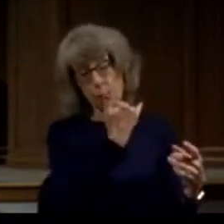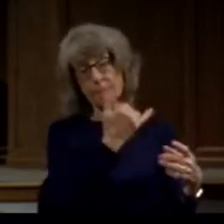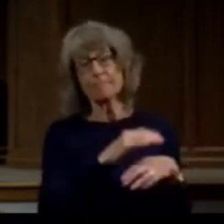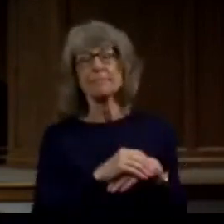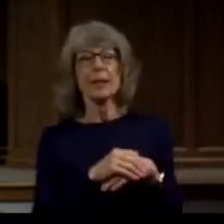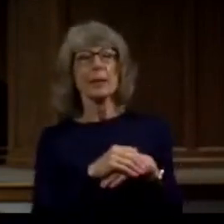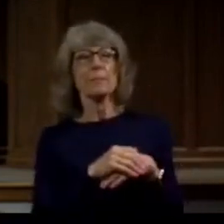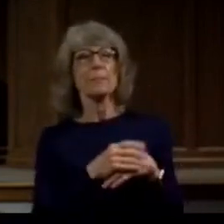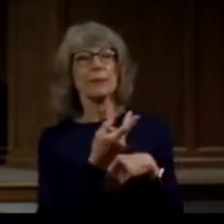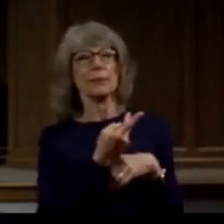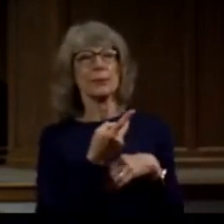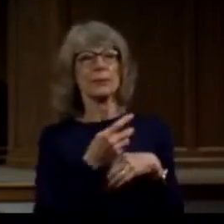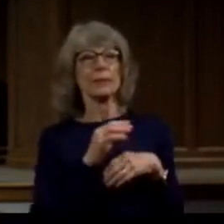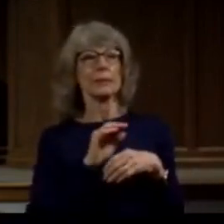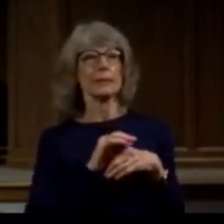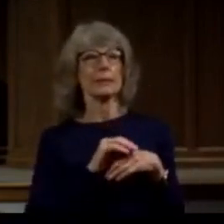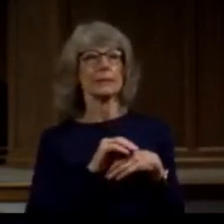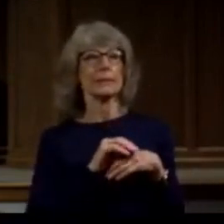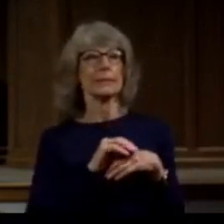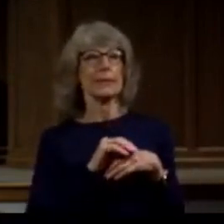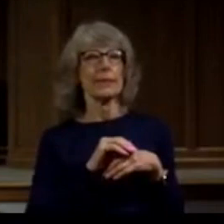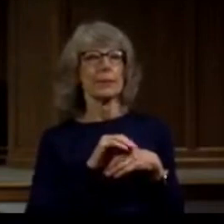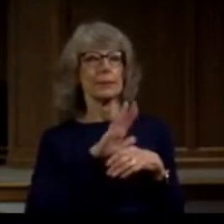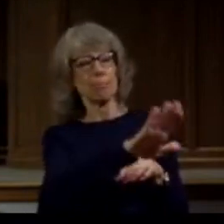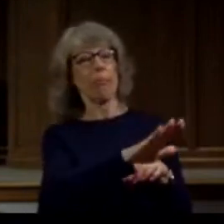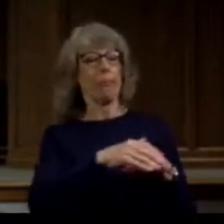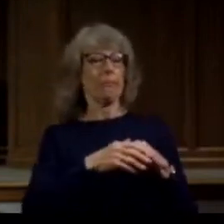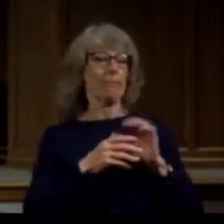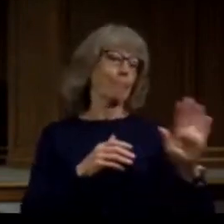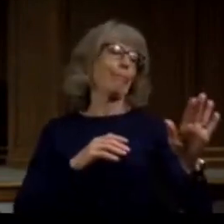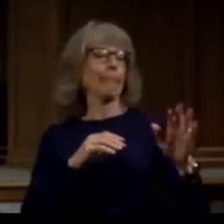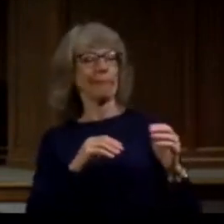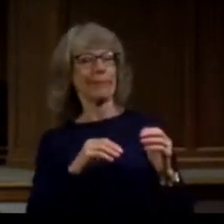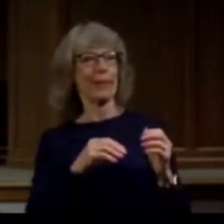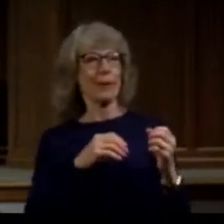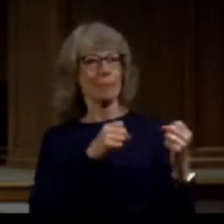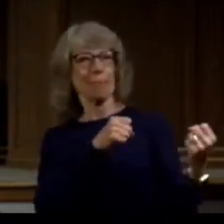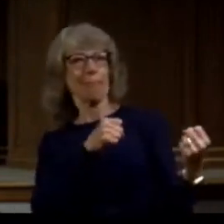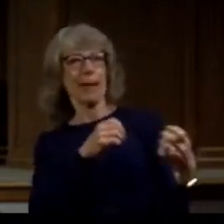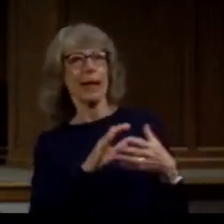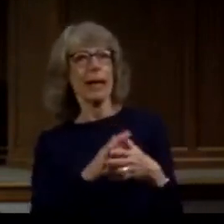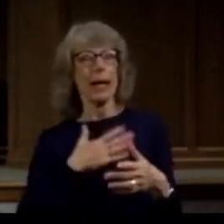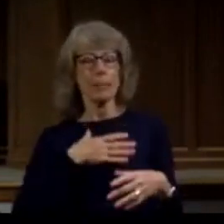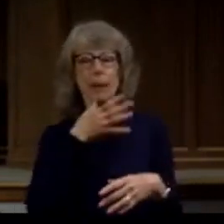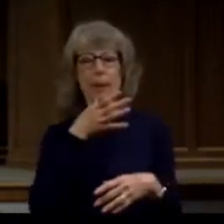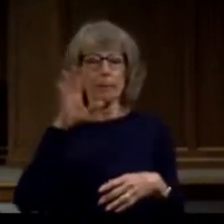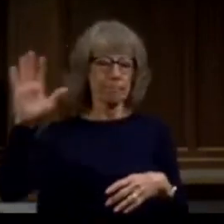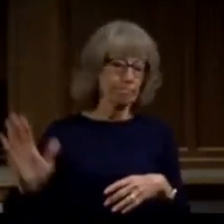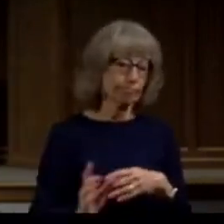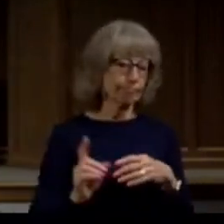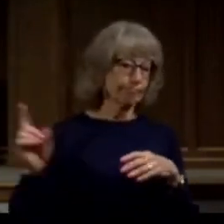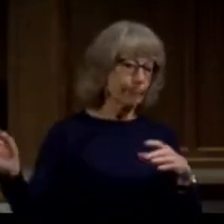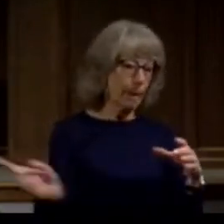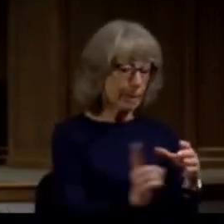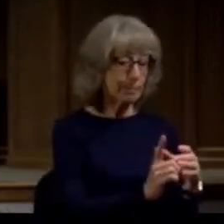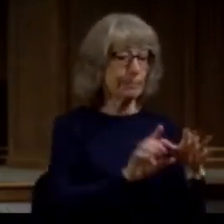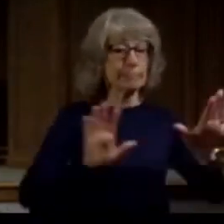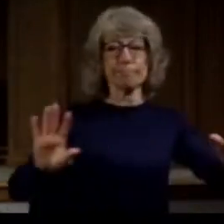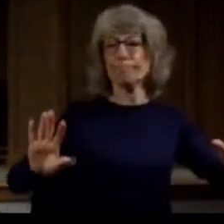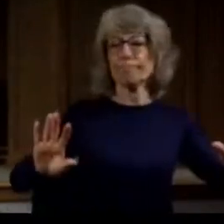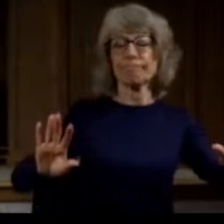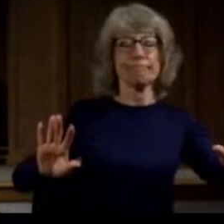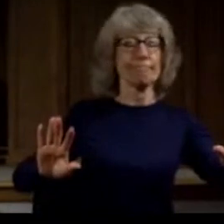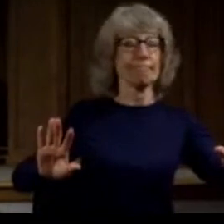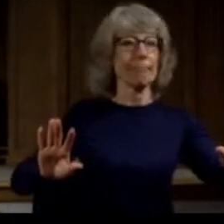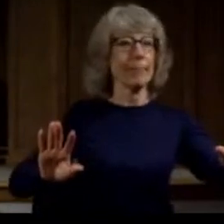and we began to push each other and my mother stood in between the two of us and she put her hands out and she's a small woman and she put